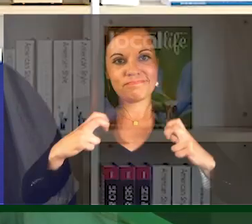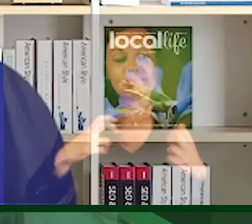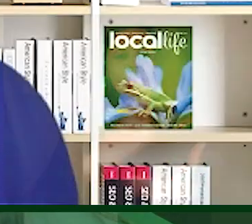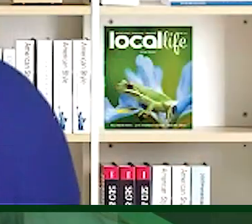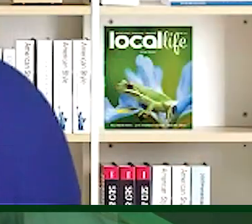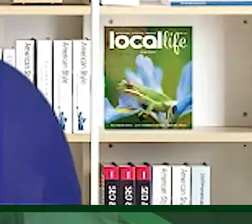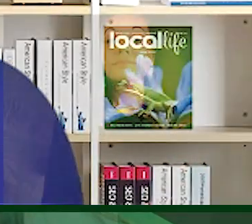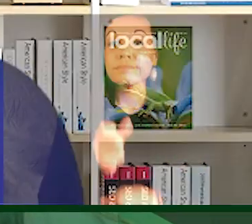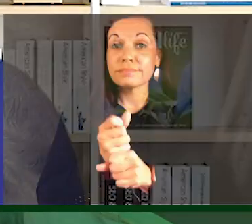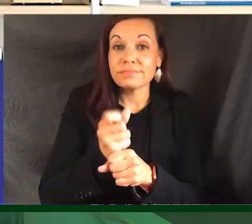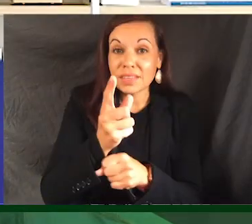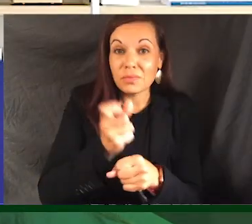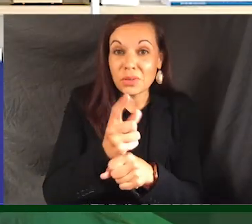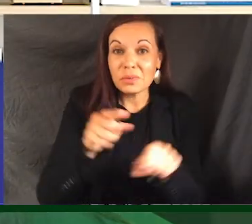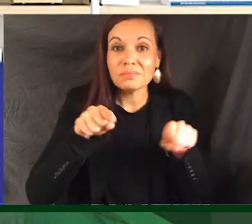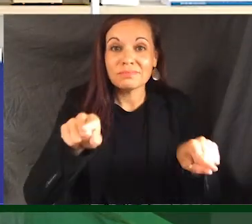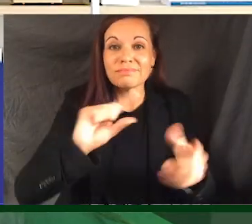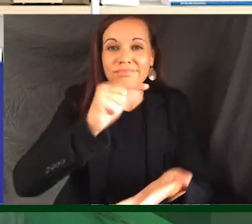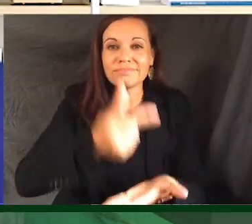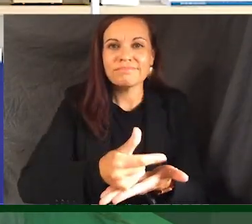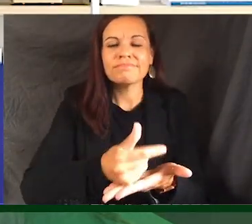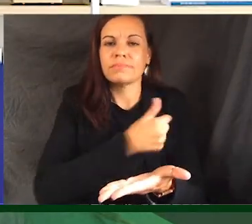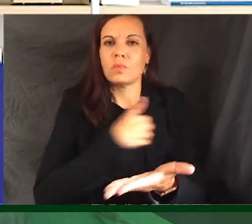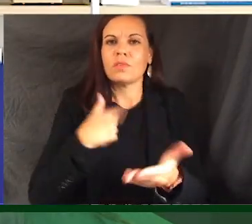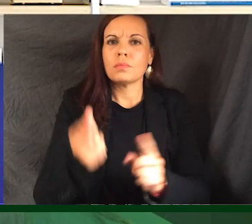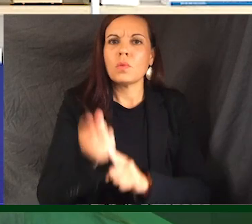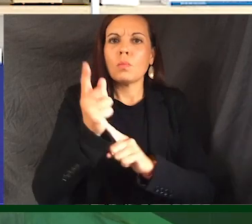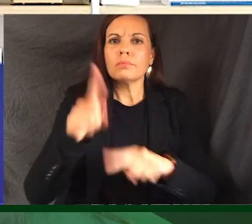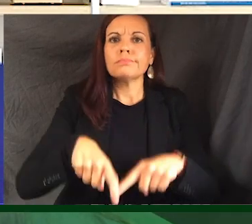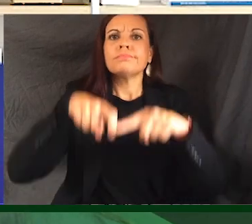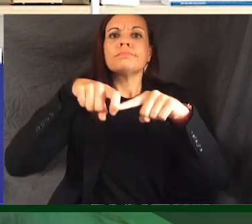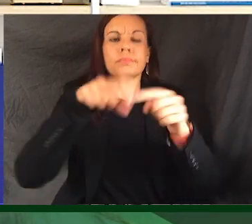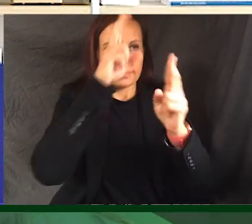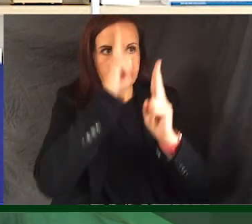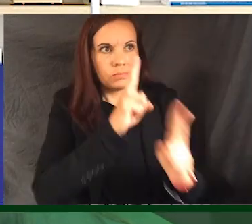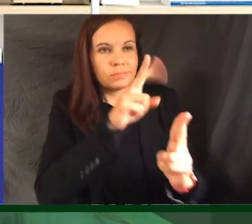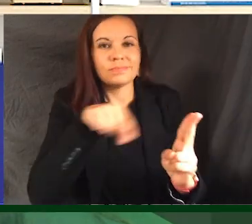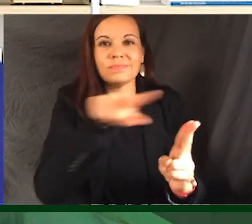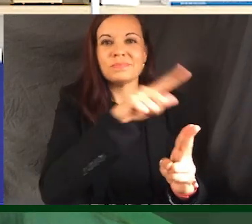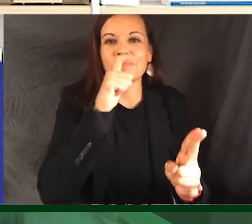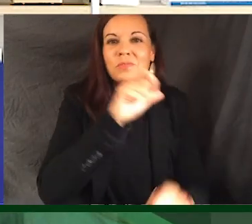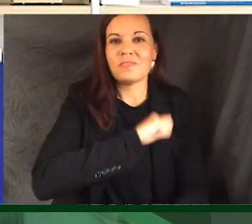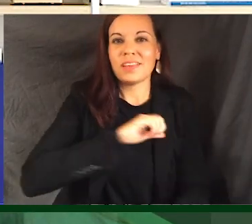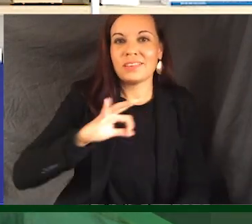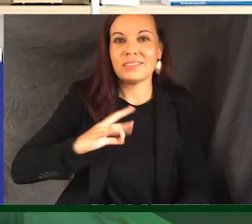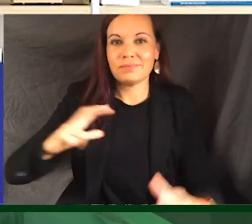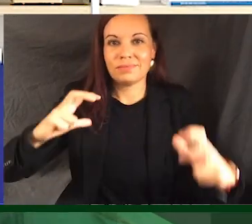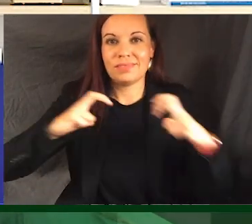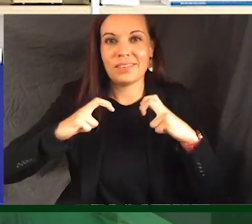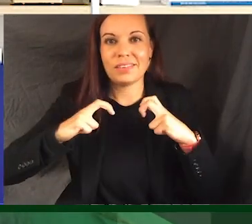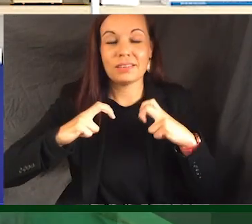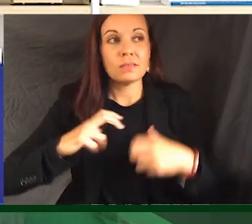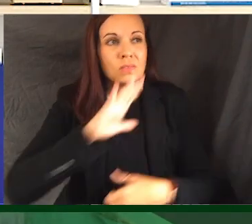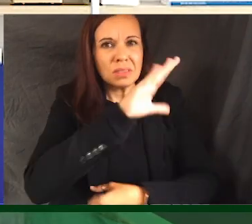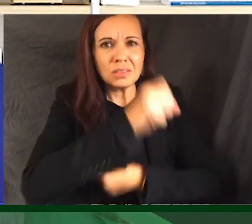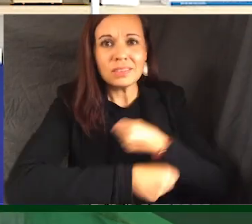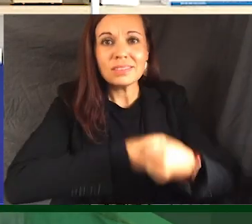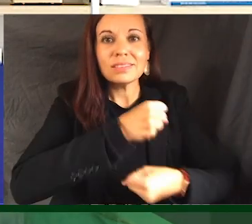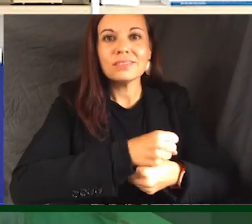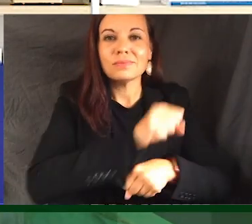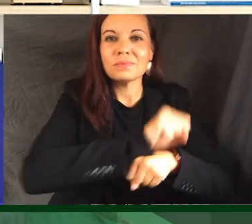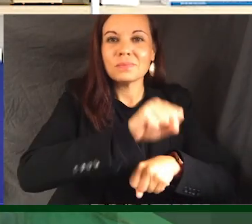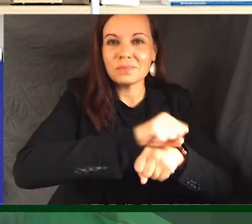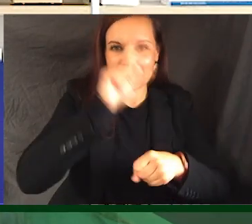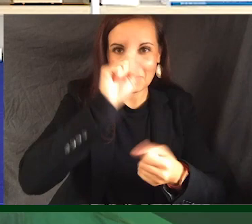Each year at commencement, we take a moment to recognize and honor our retiring faculty for their years of service to students and to the